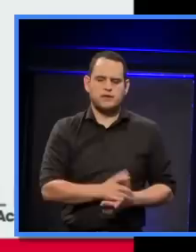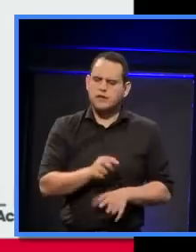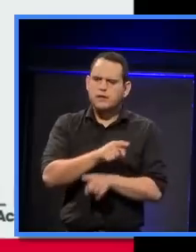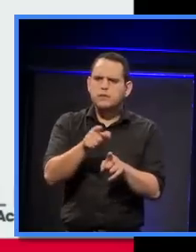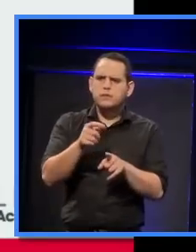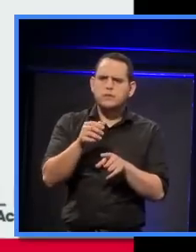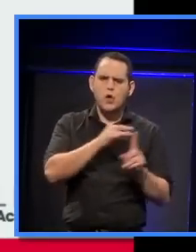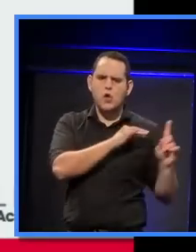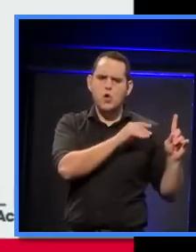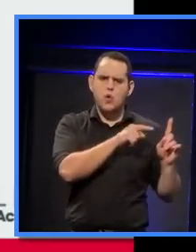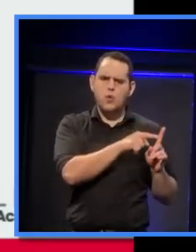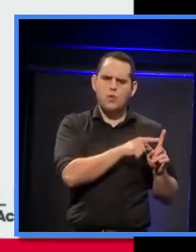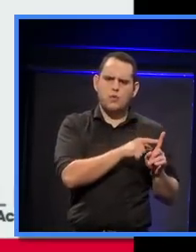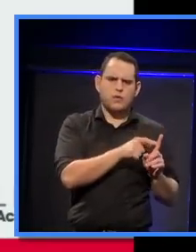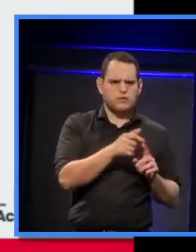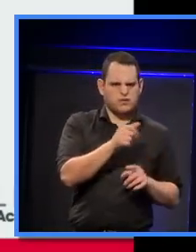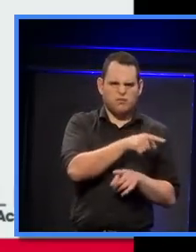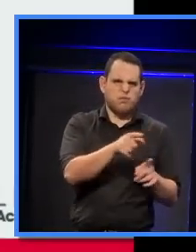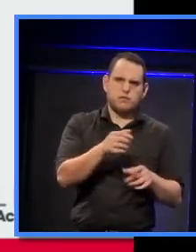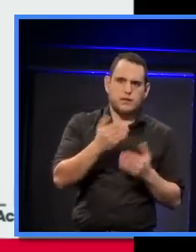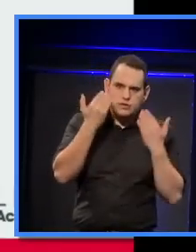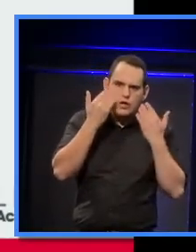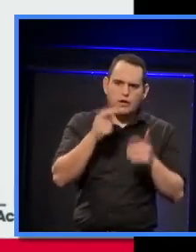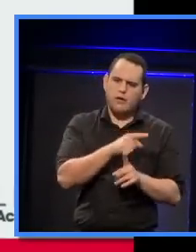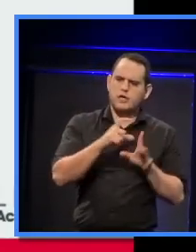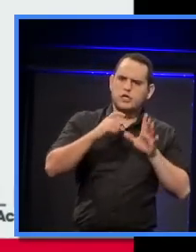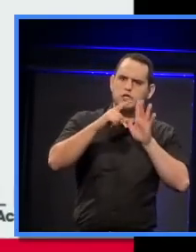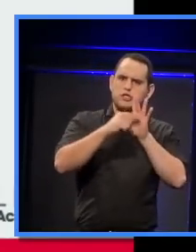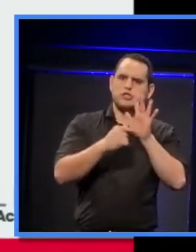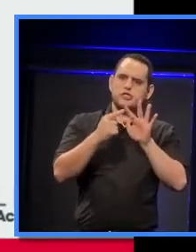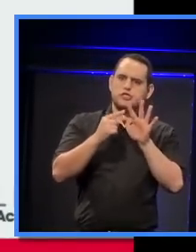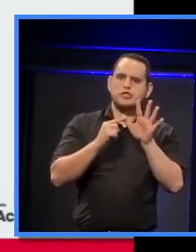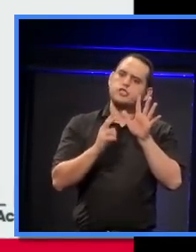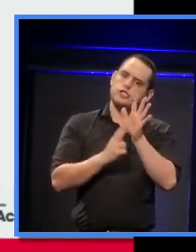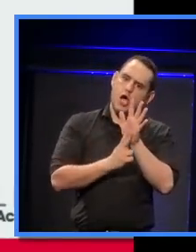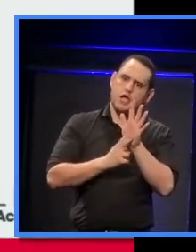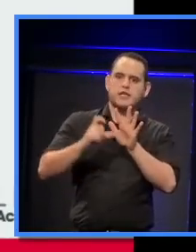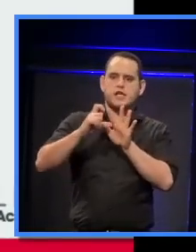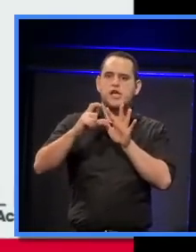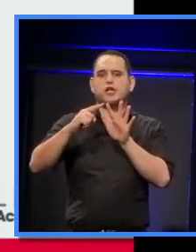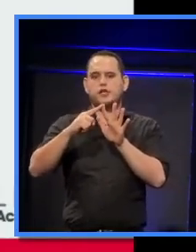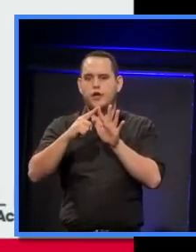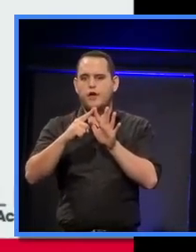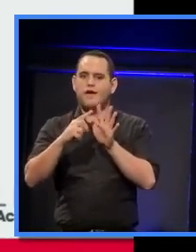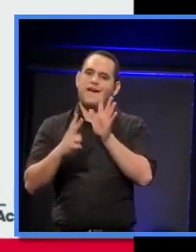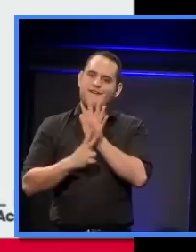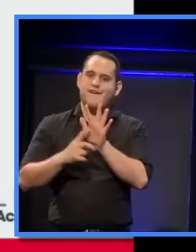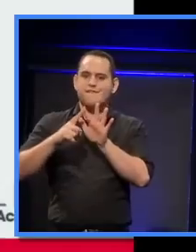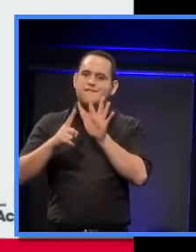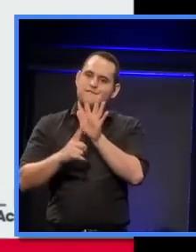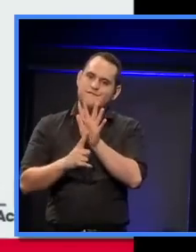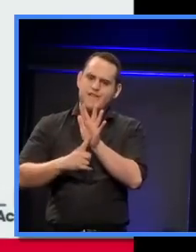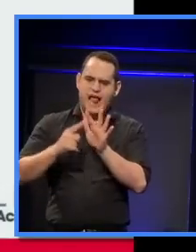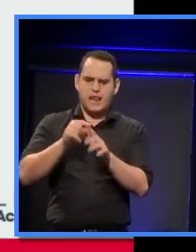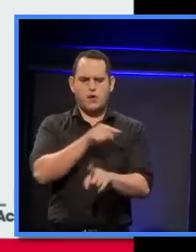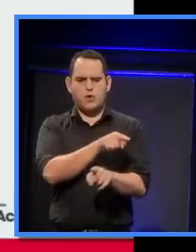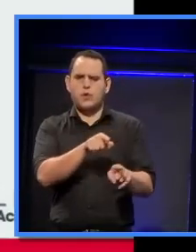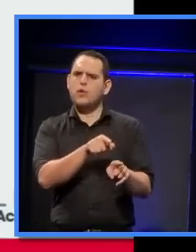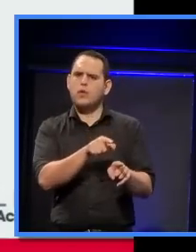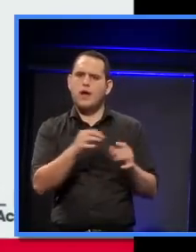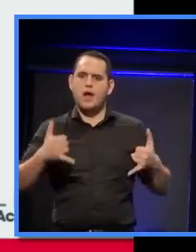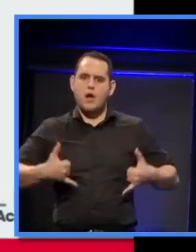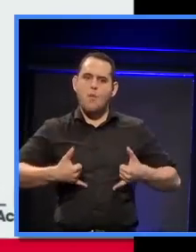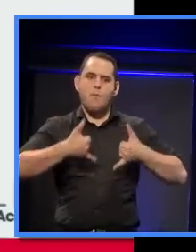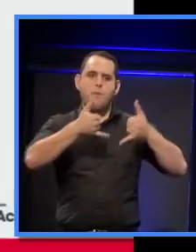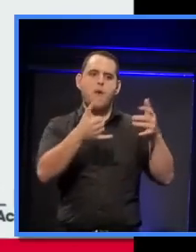don't know, as my colleague who answered the phone didn't know who Jean Nouvel was, he's the Pritzker prize-winning architect who's